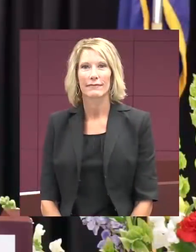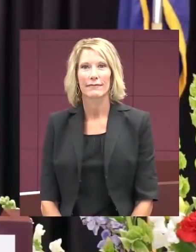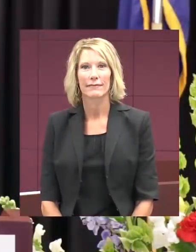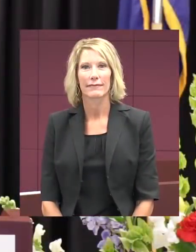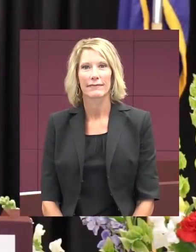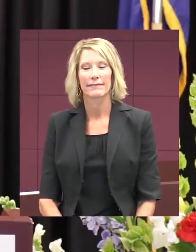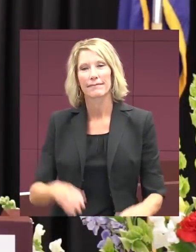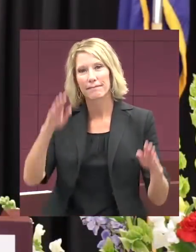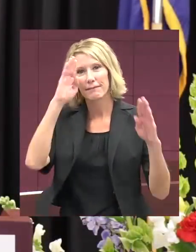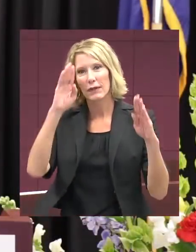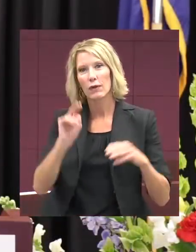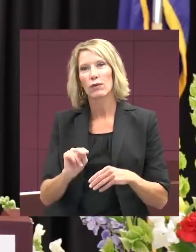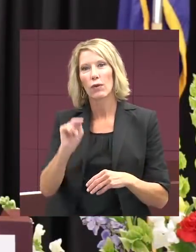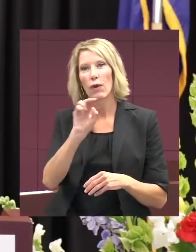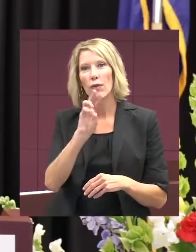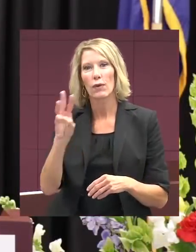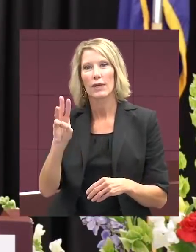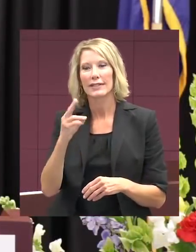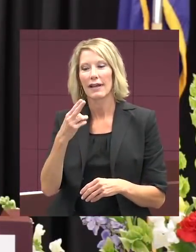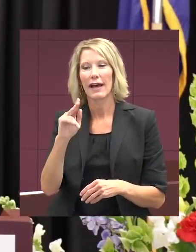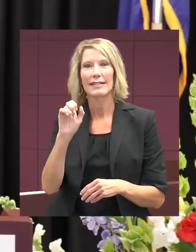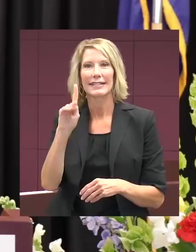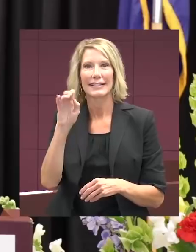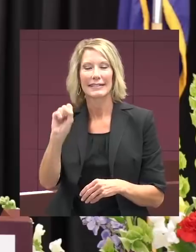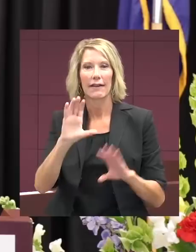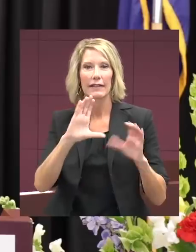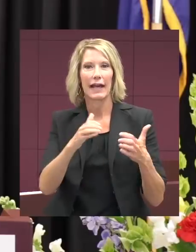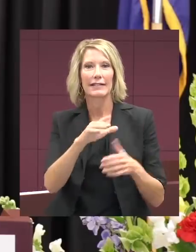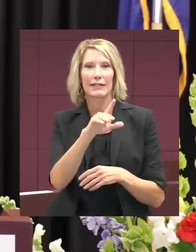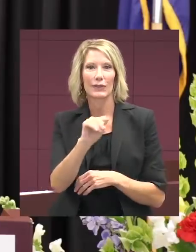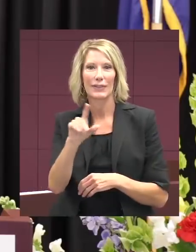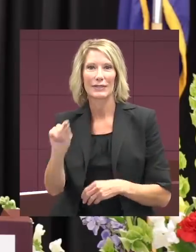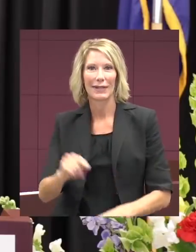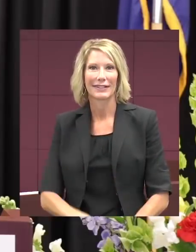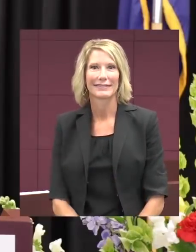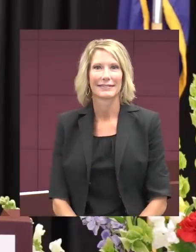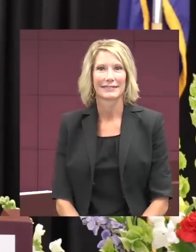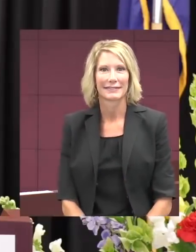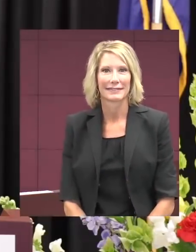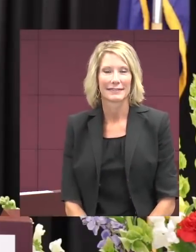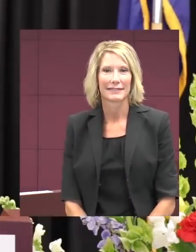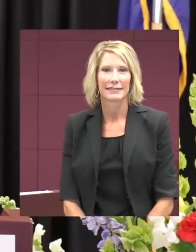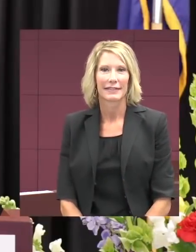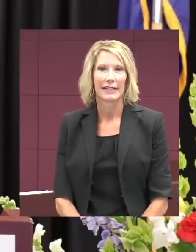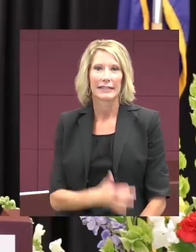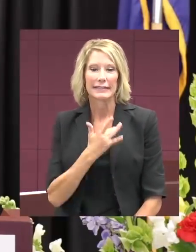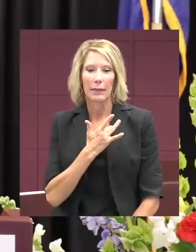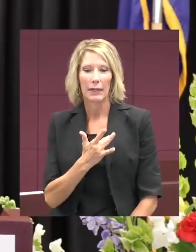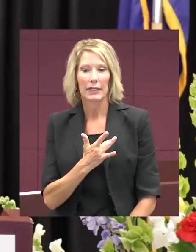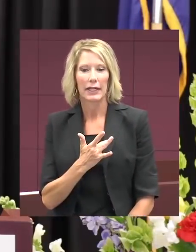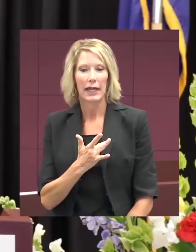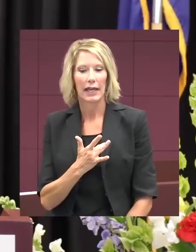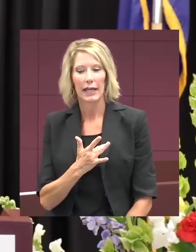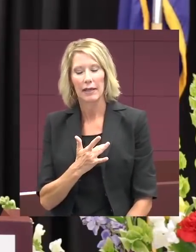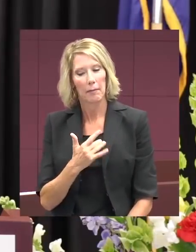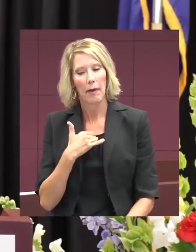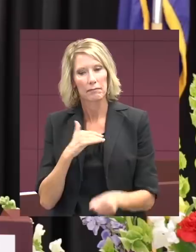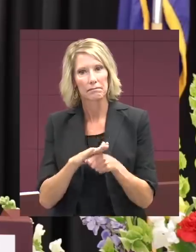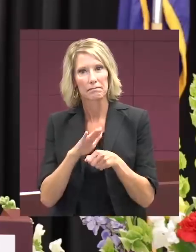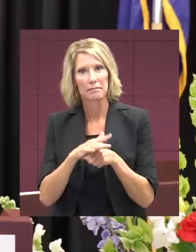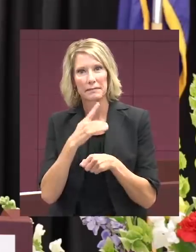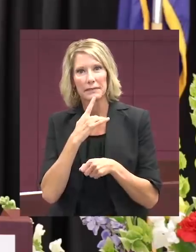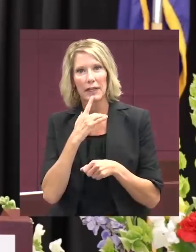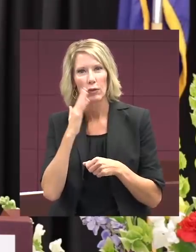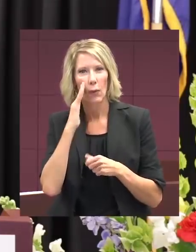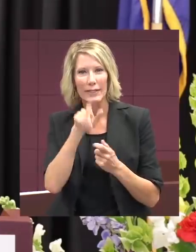Greetings, Northwest Huskies, Class of 2020. Typically, not at a loss for words,